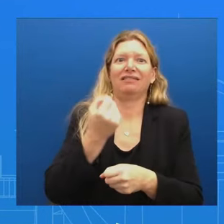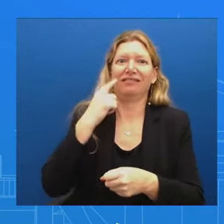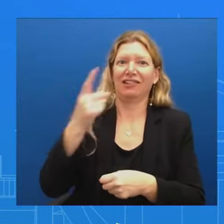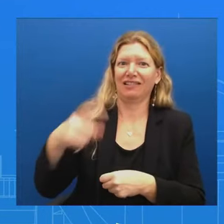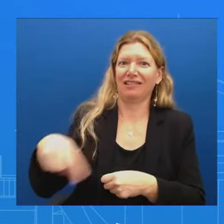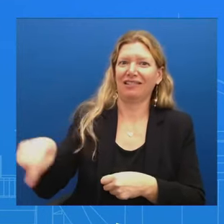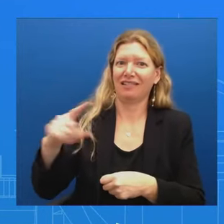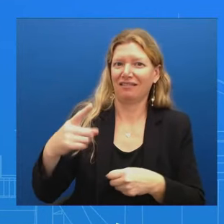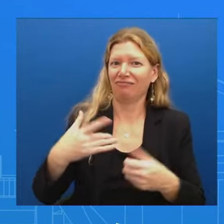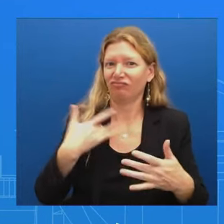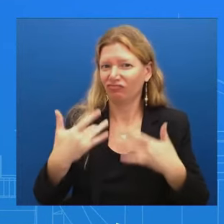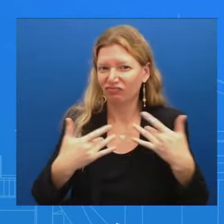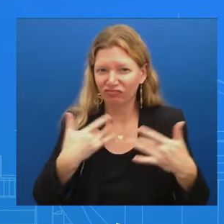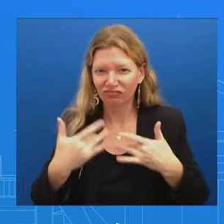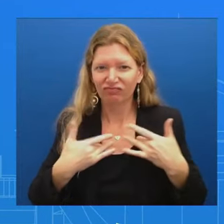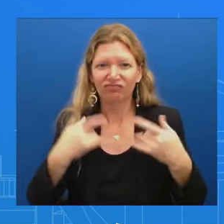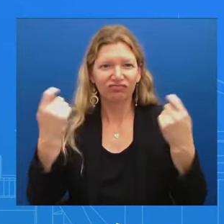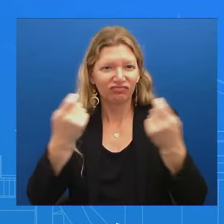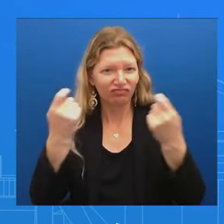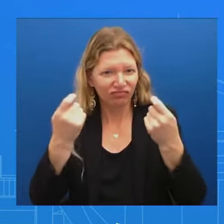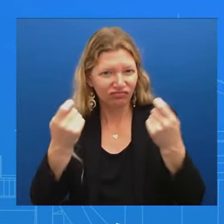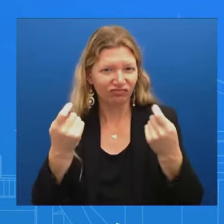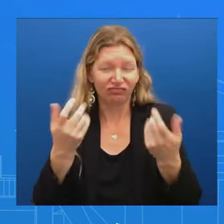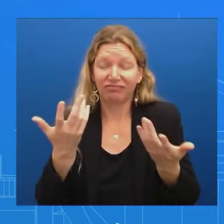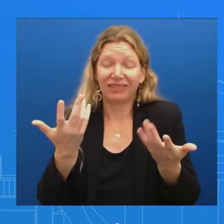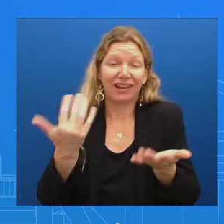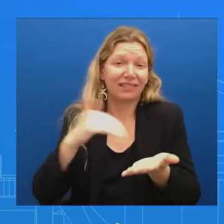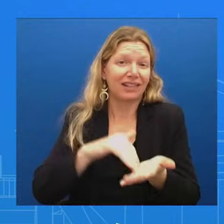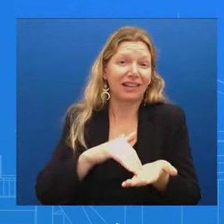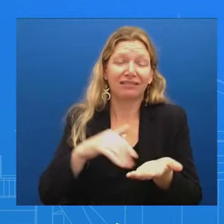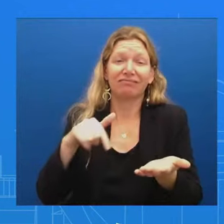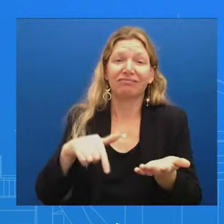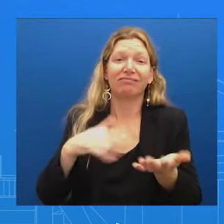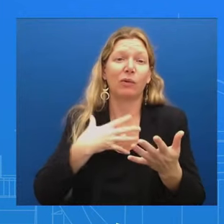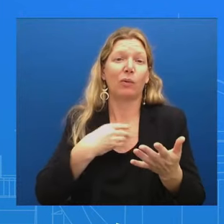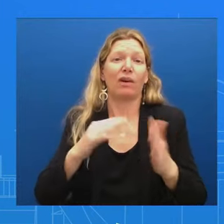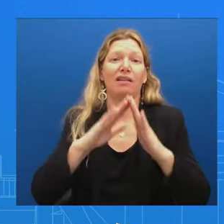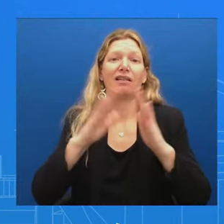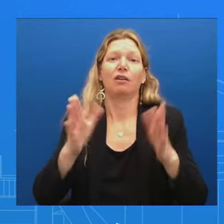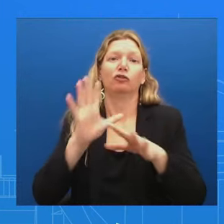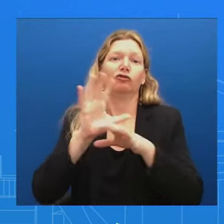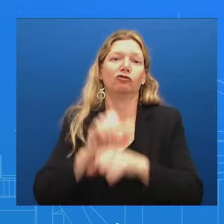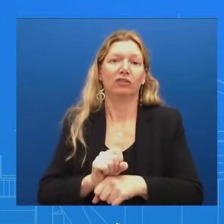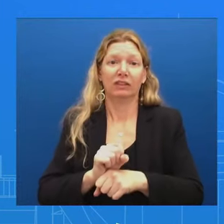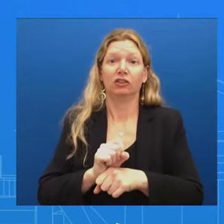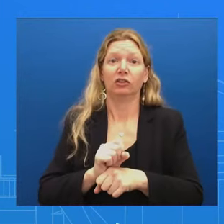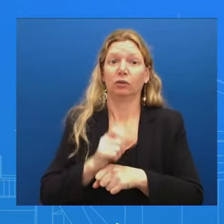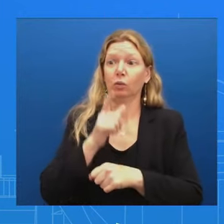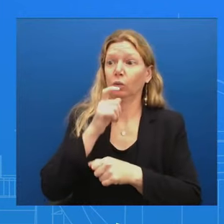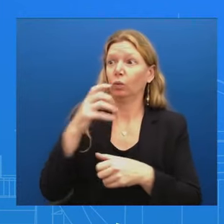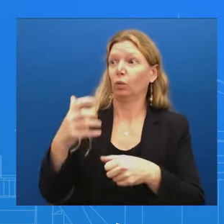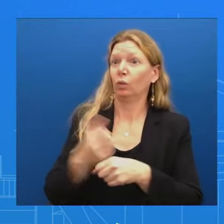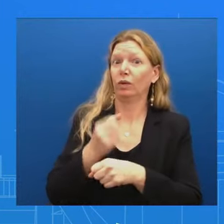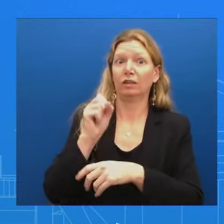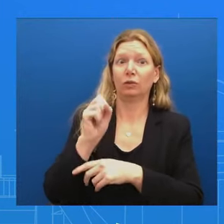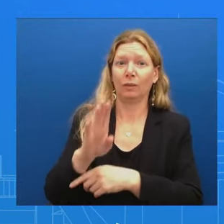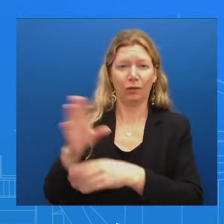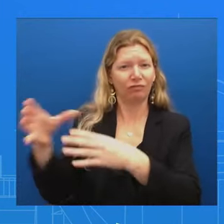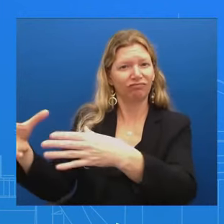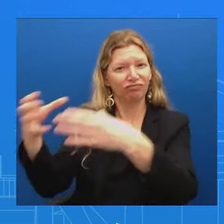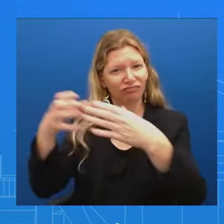It's a White House tradition To have The winners of the Super Bowl here And so we're looking forward to it Okay, I haven't called any yet Okay